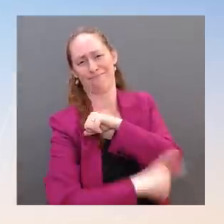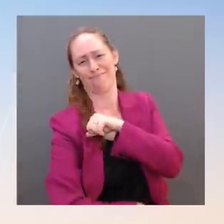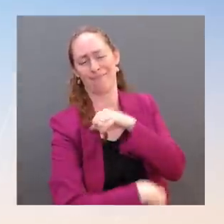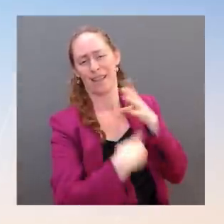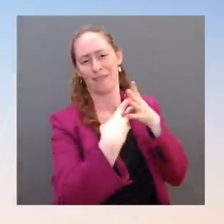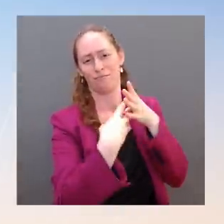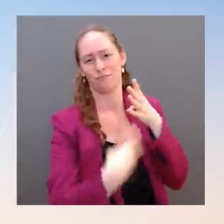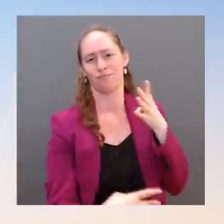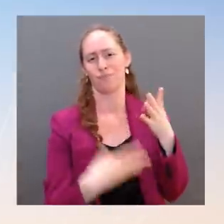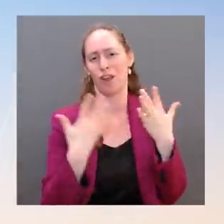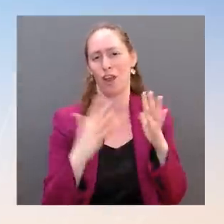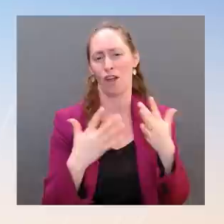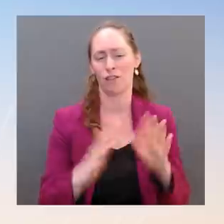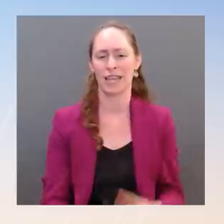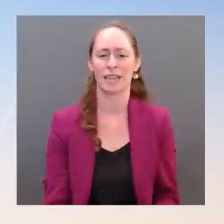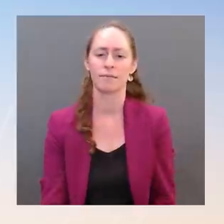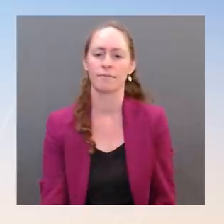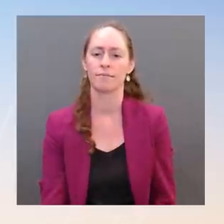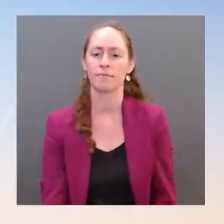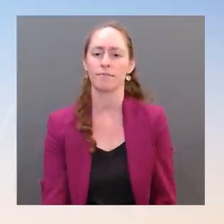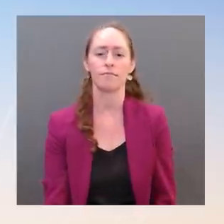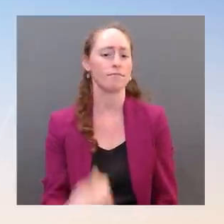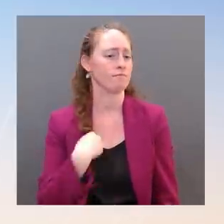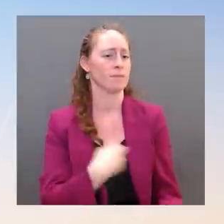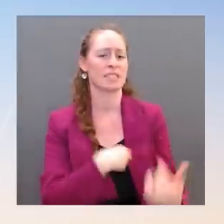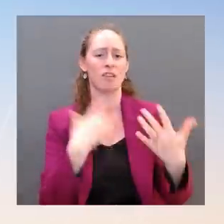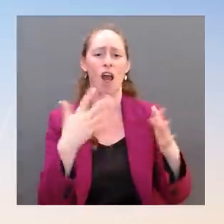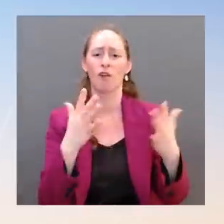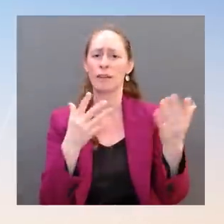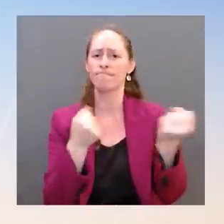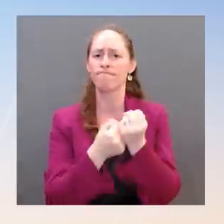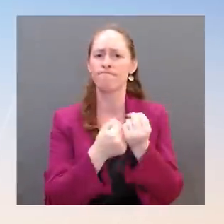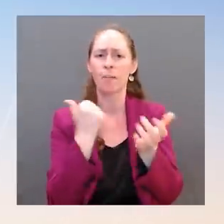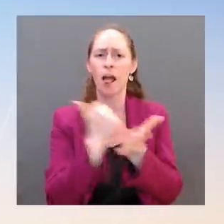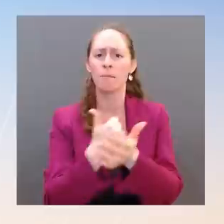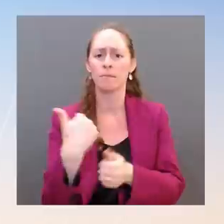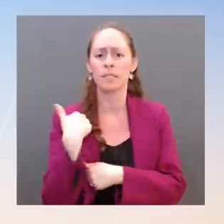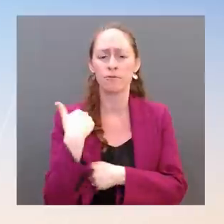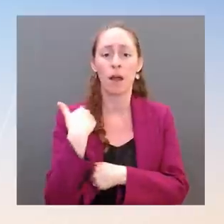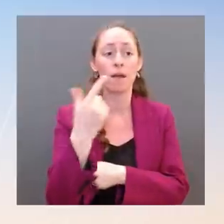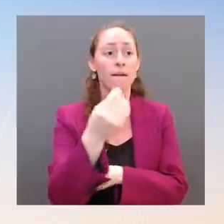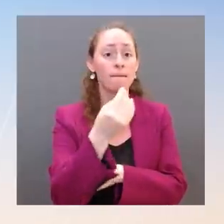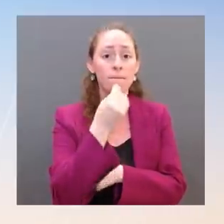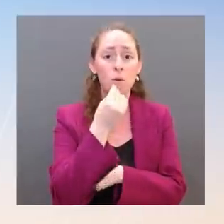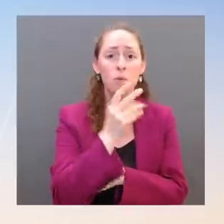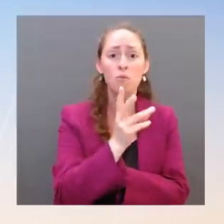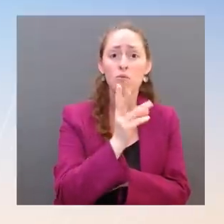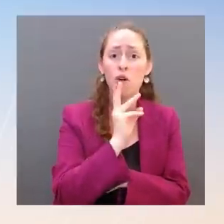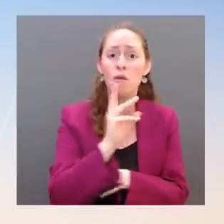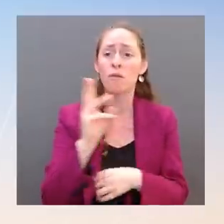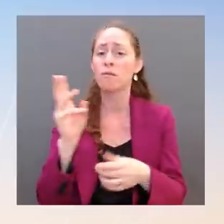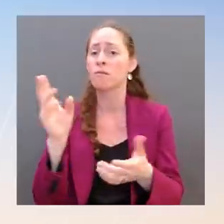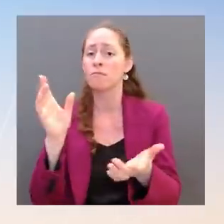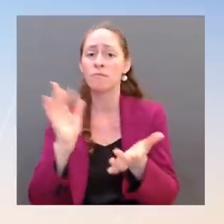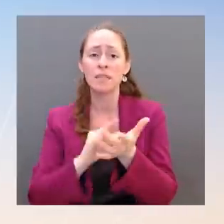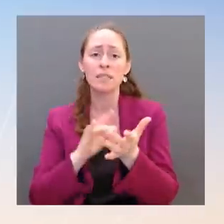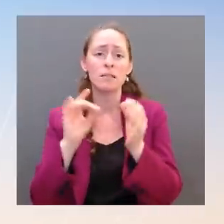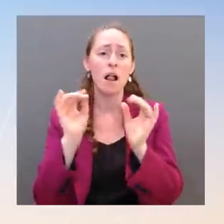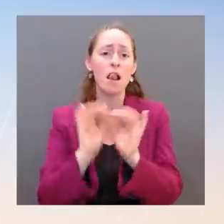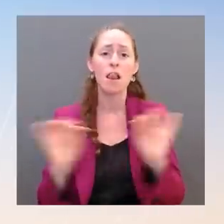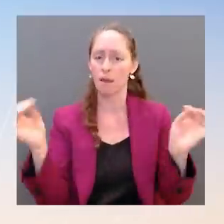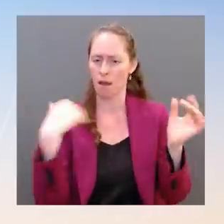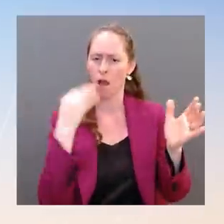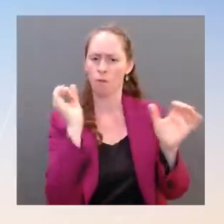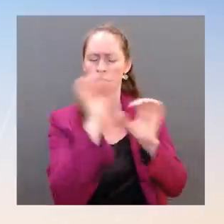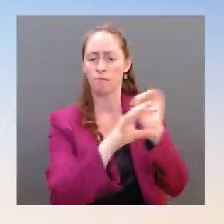in terms of military and humanitarian assistance, it's only grown stronger over the course of the last 12 weeks. And we expect that that momentum will continue.